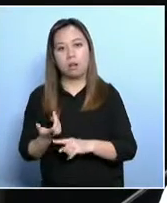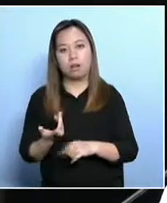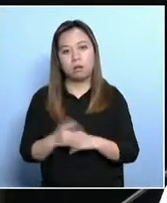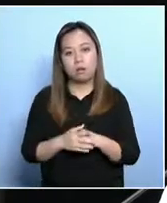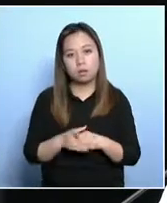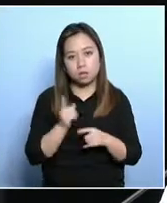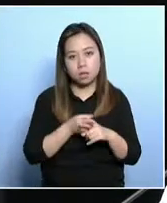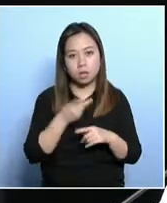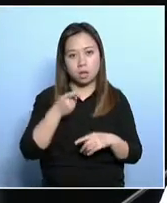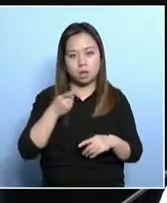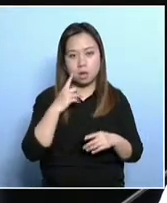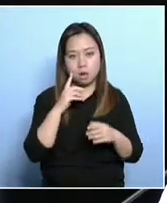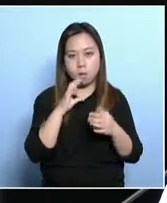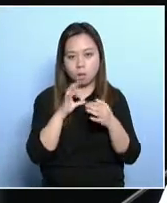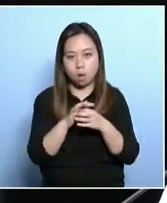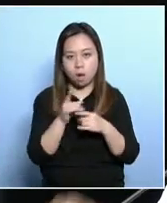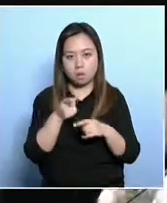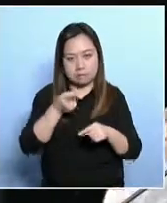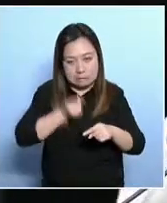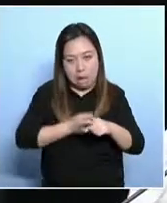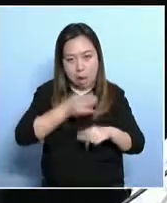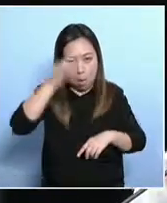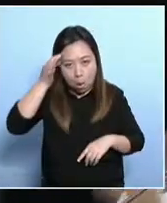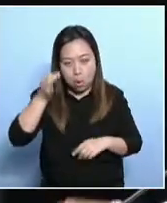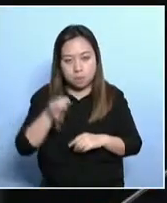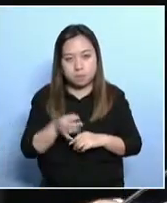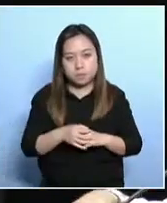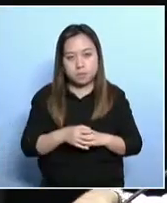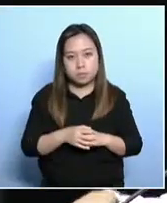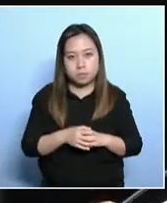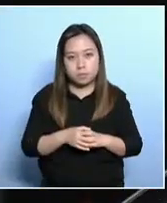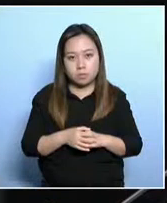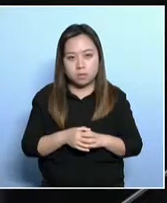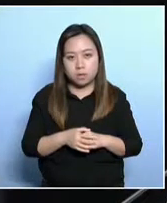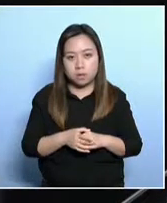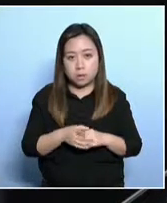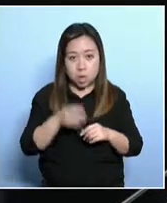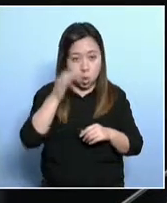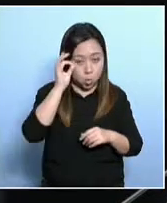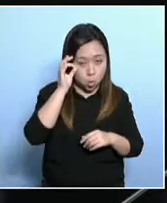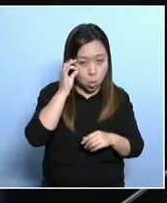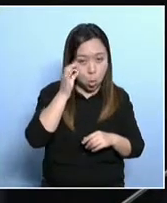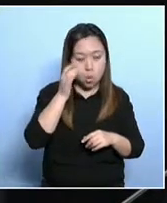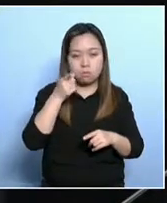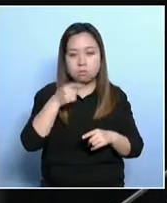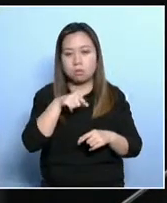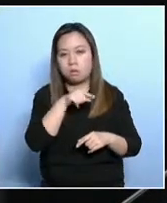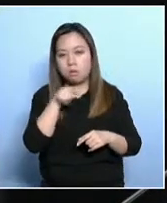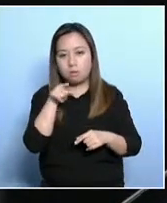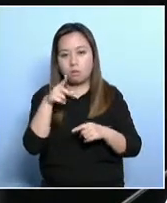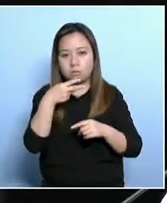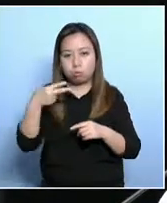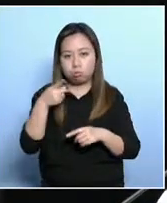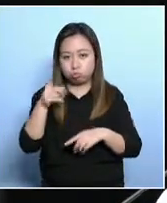that. Now, this is relative poverty as a concept. Now, relative poverty...